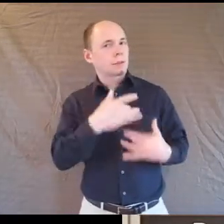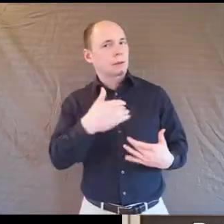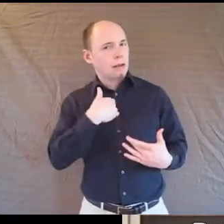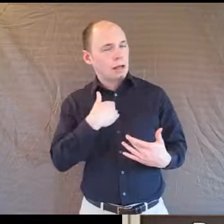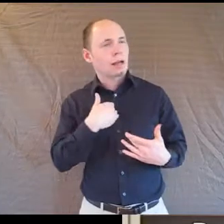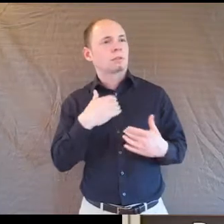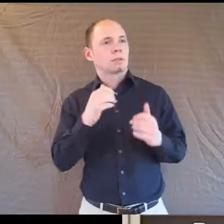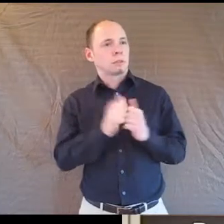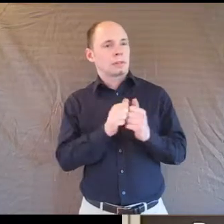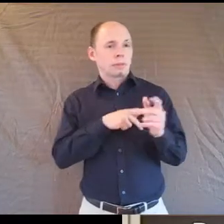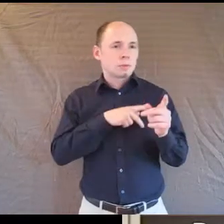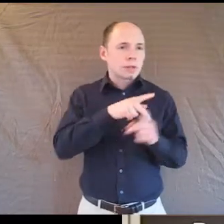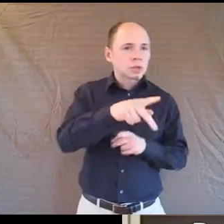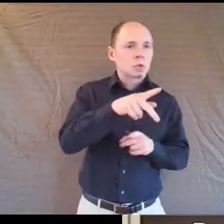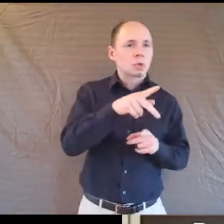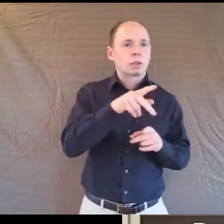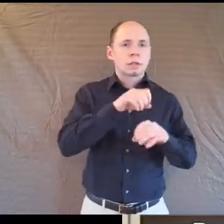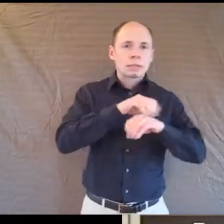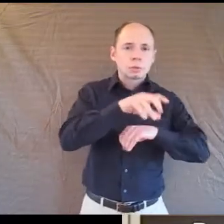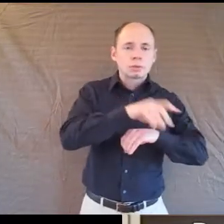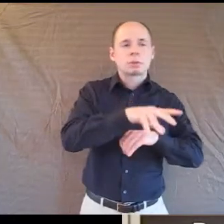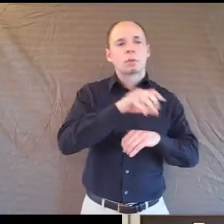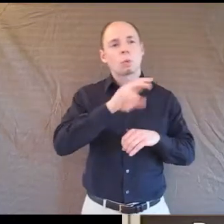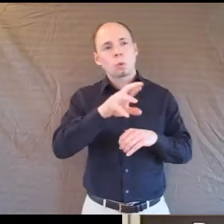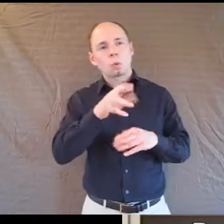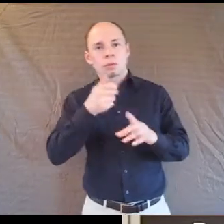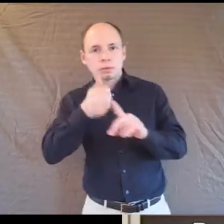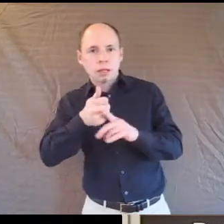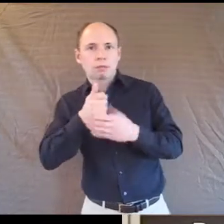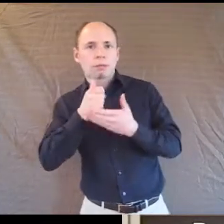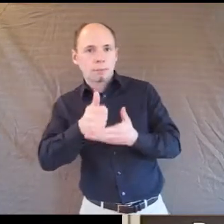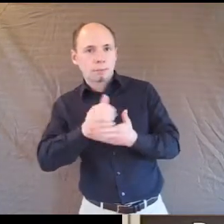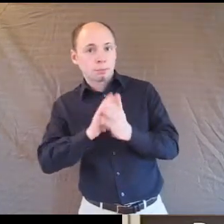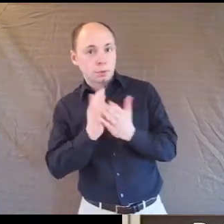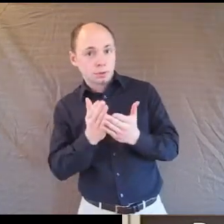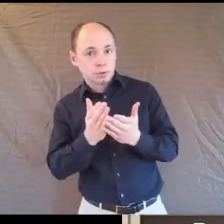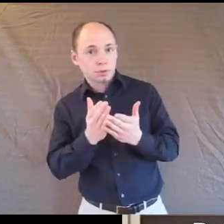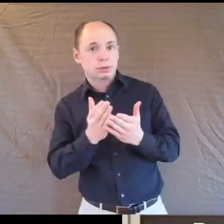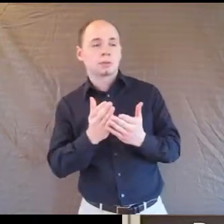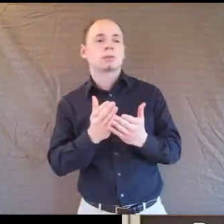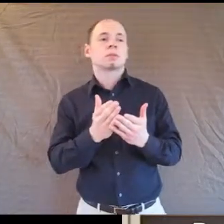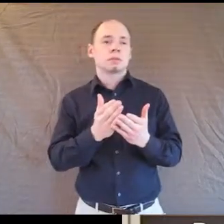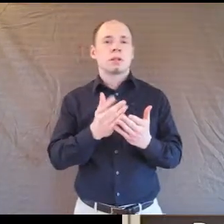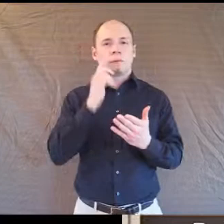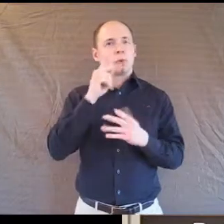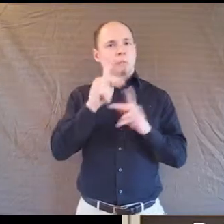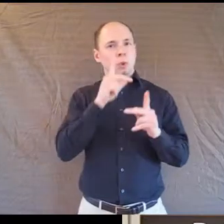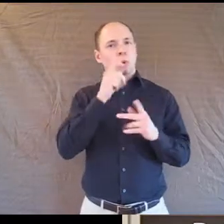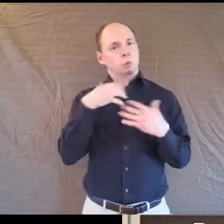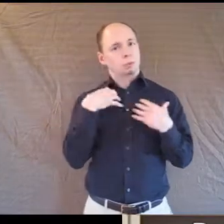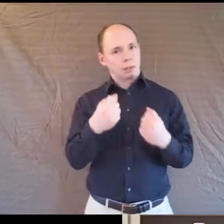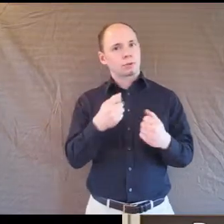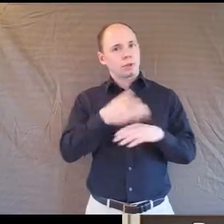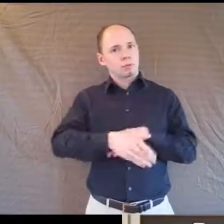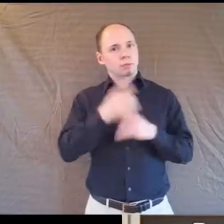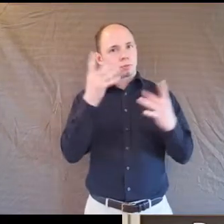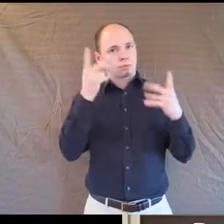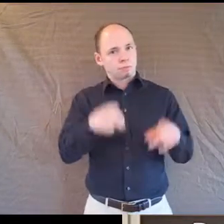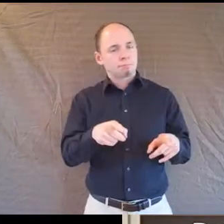offerings professionally and in self-help books to people who are recovering from trauma